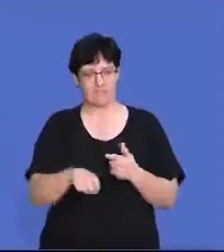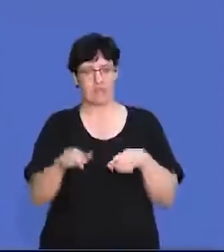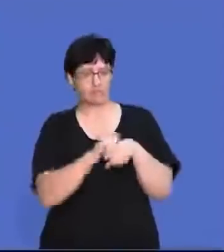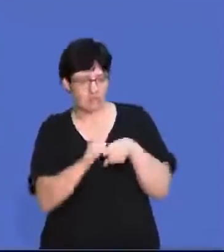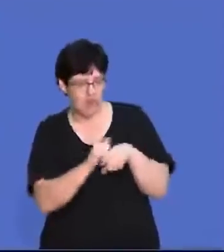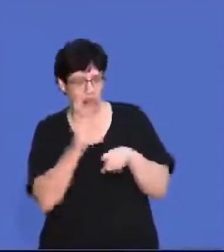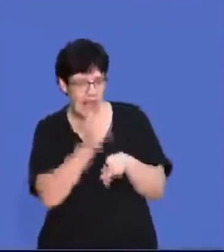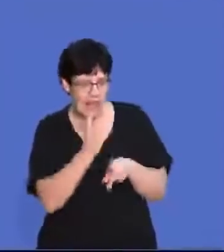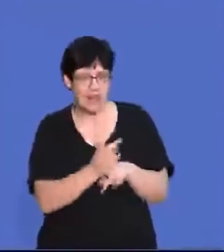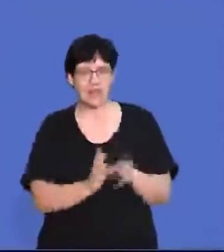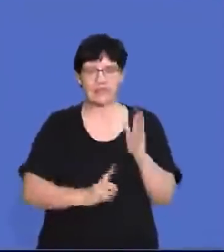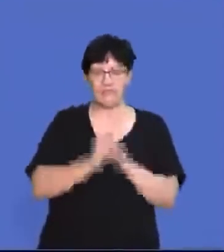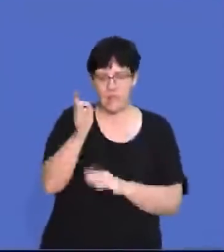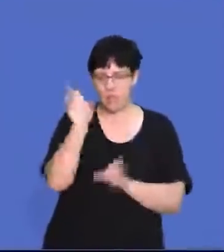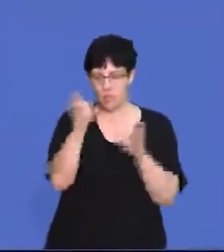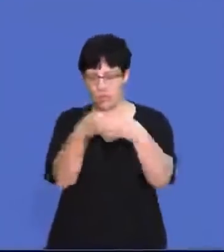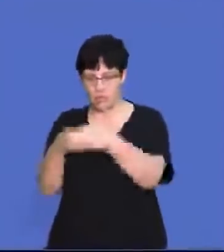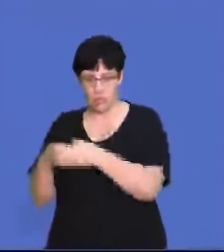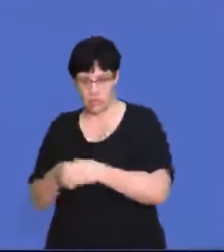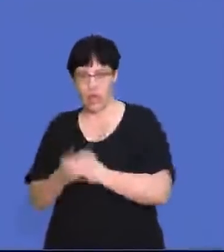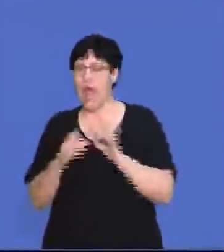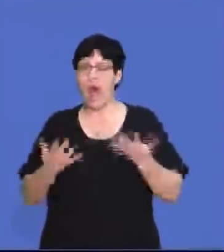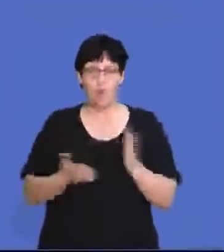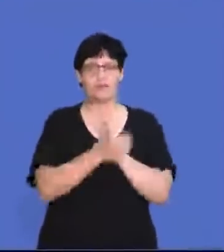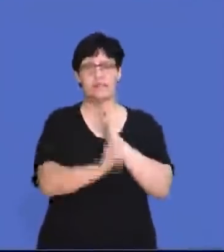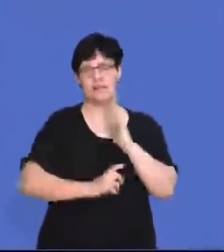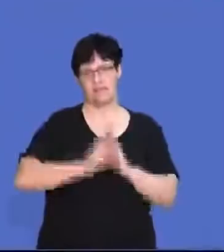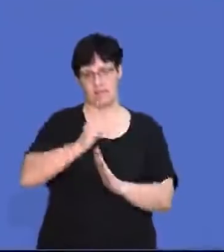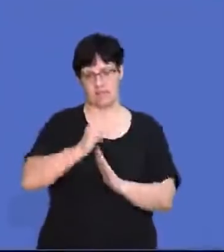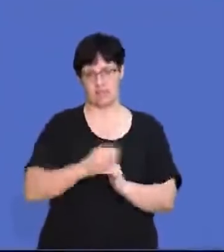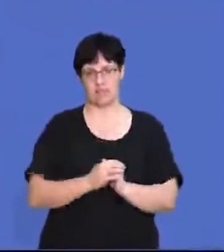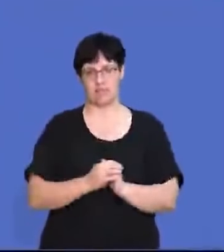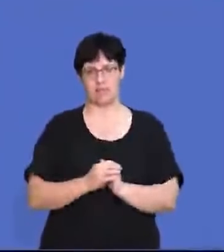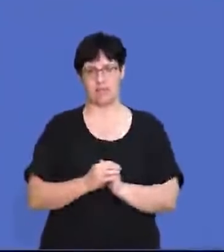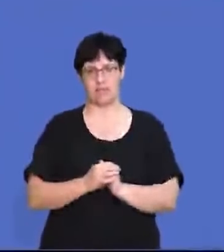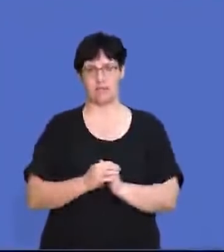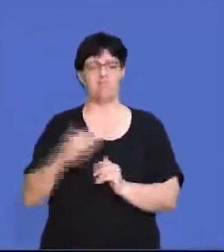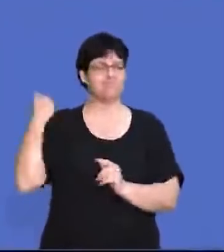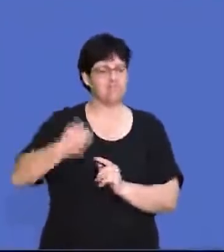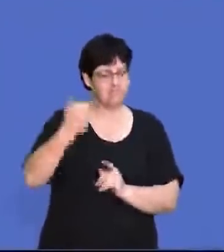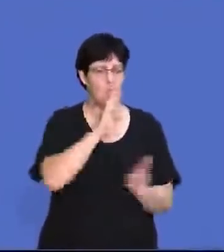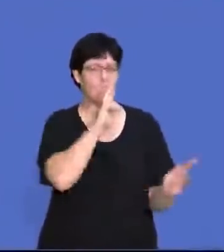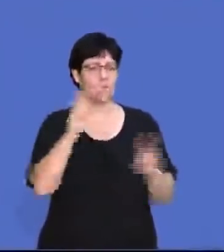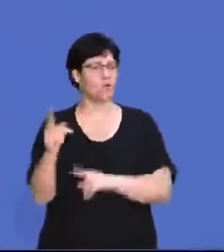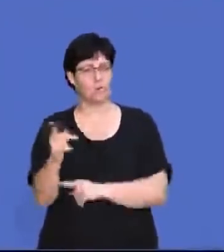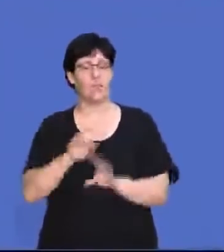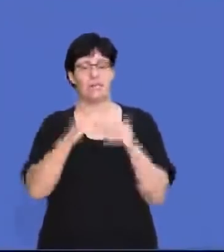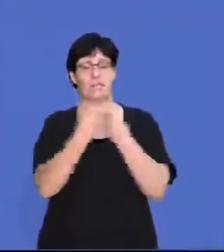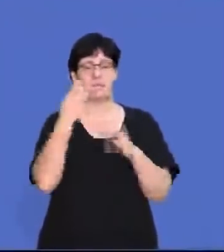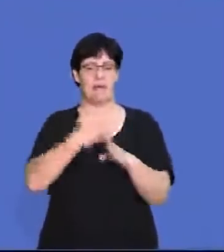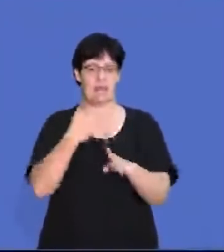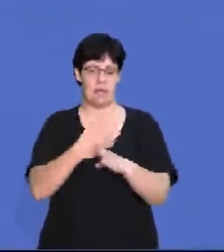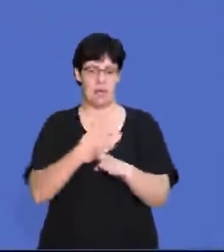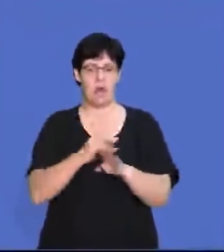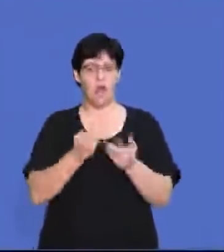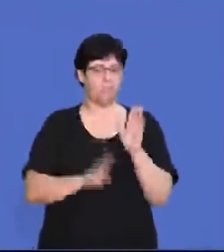We have to retrain, develop and train designated groups in skills development, regularly report to